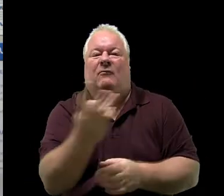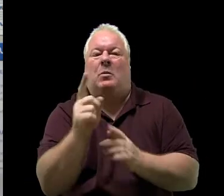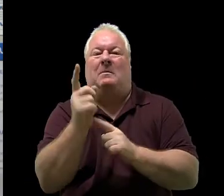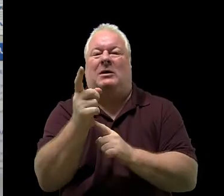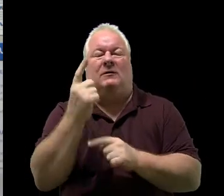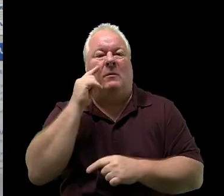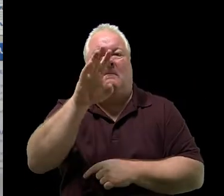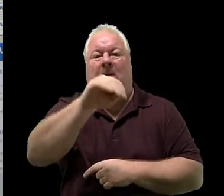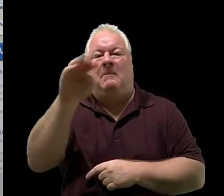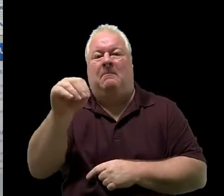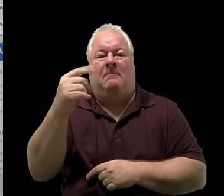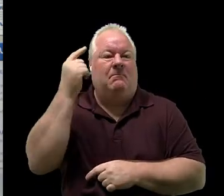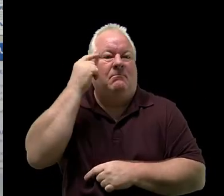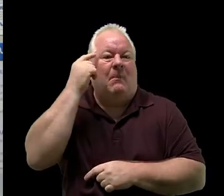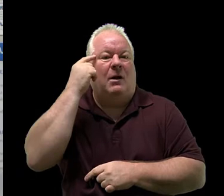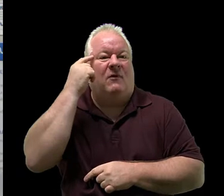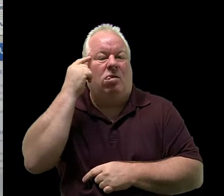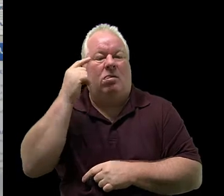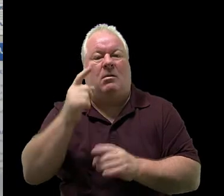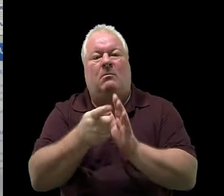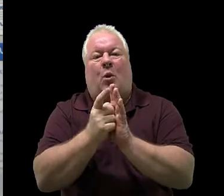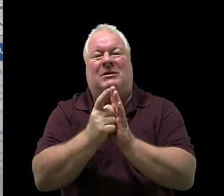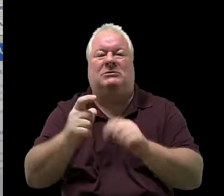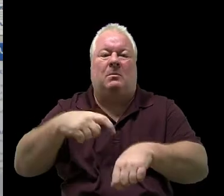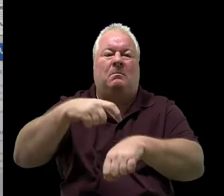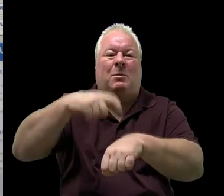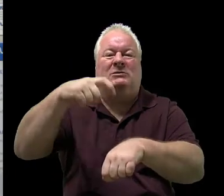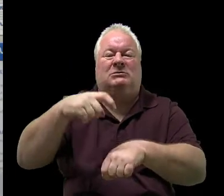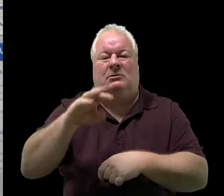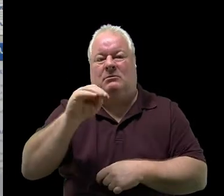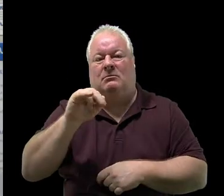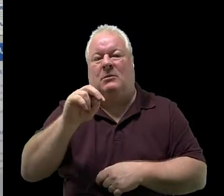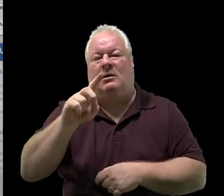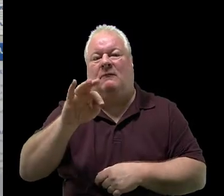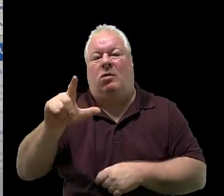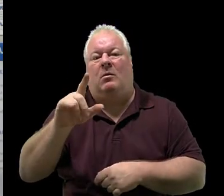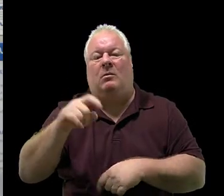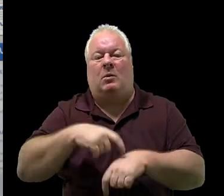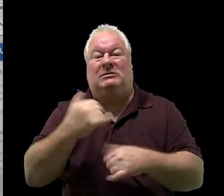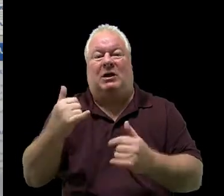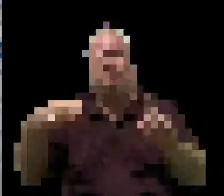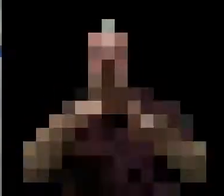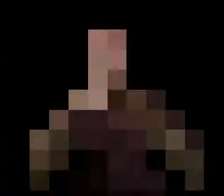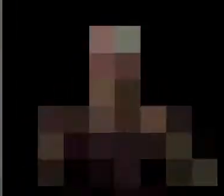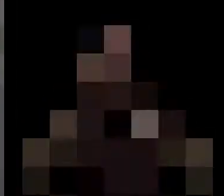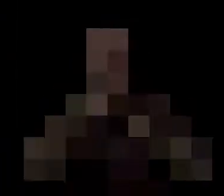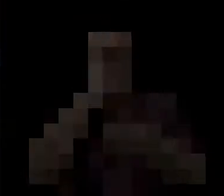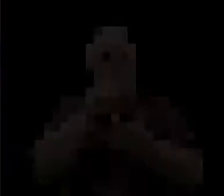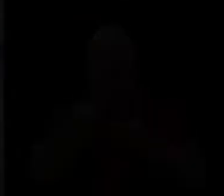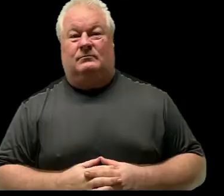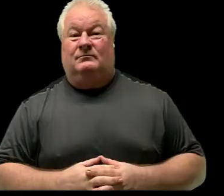mindful moments. Make sure you give it a try. And now our soaring tip for the week.